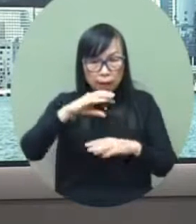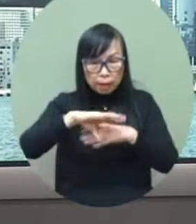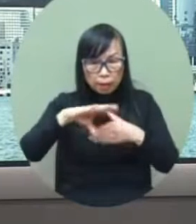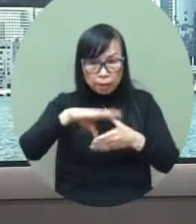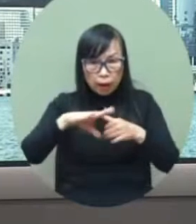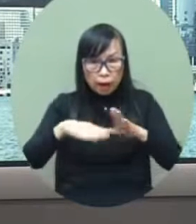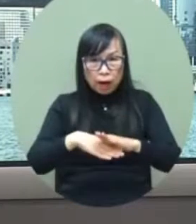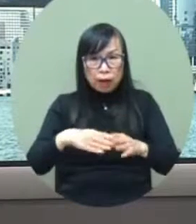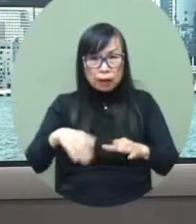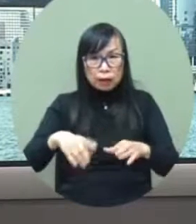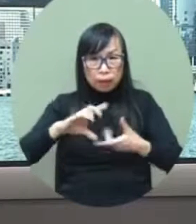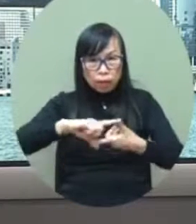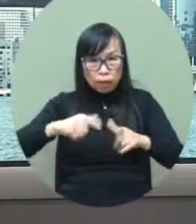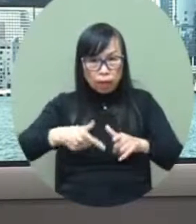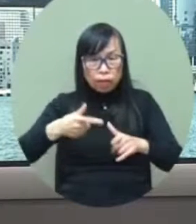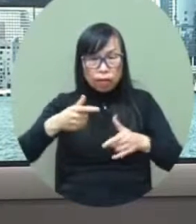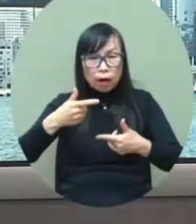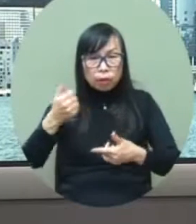to build up